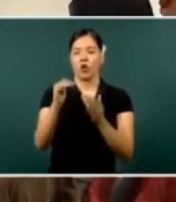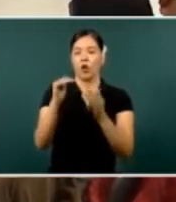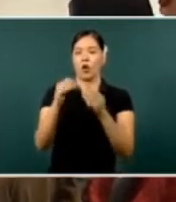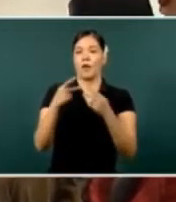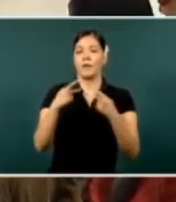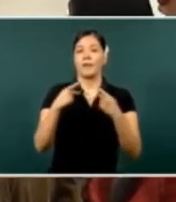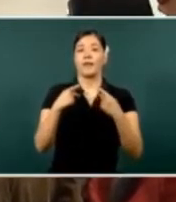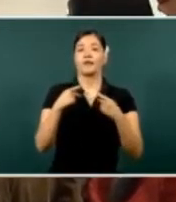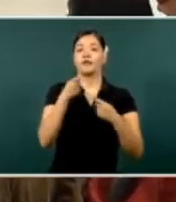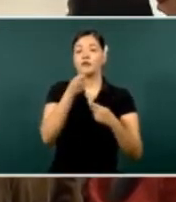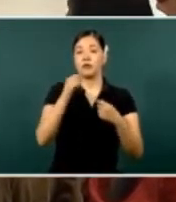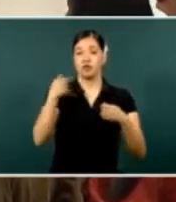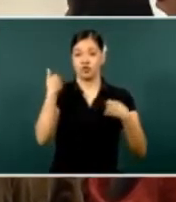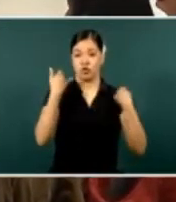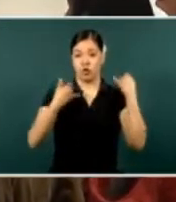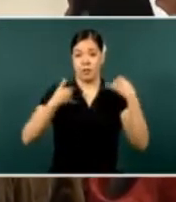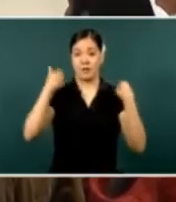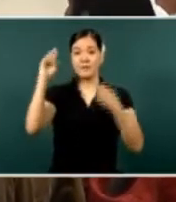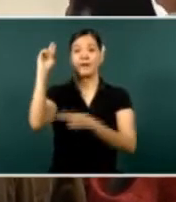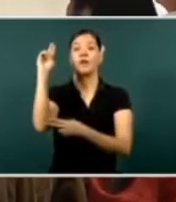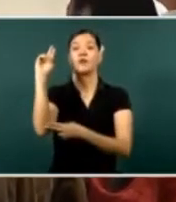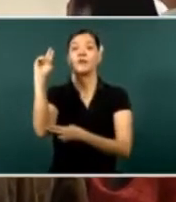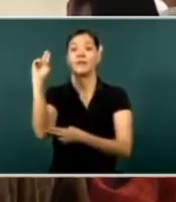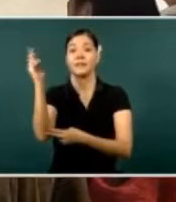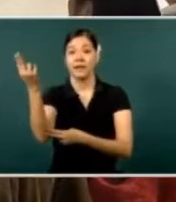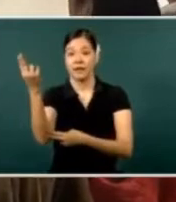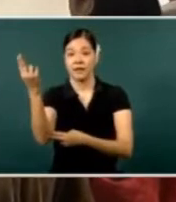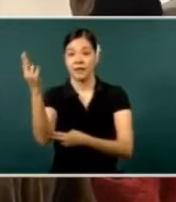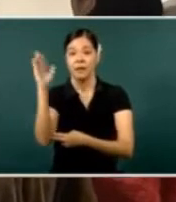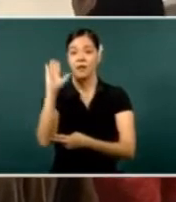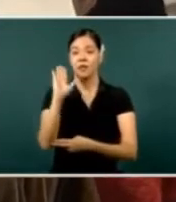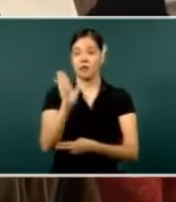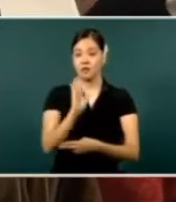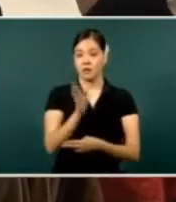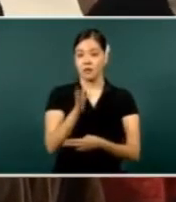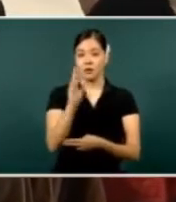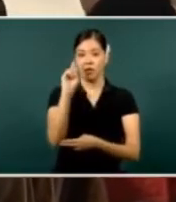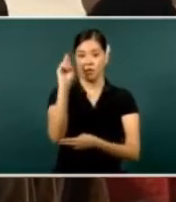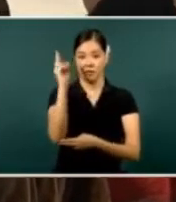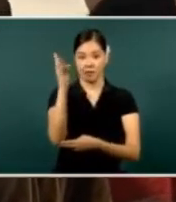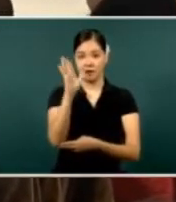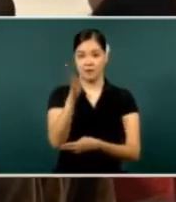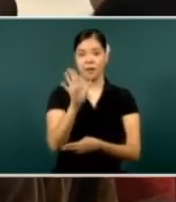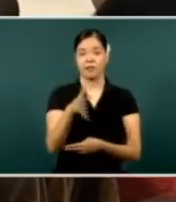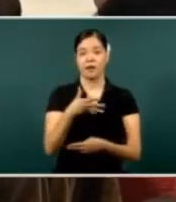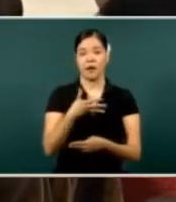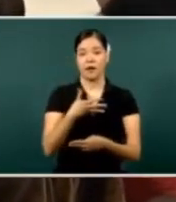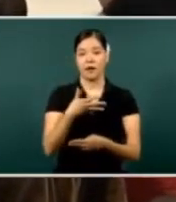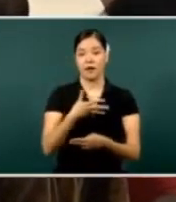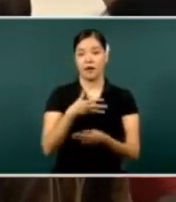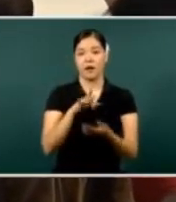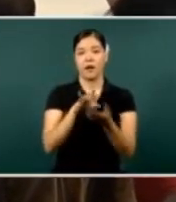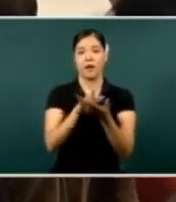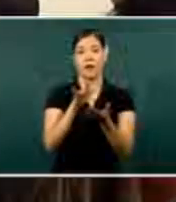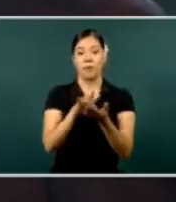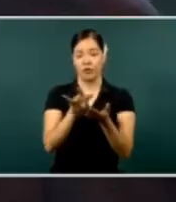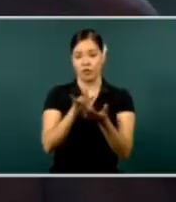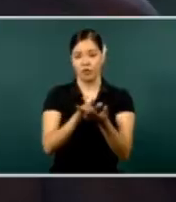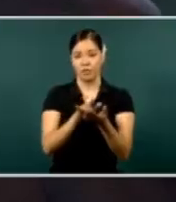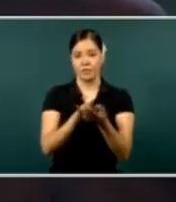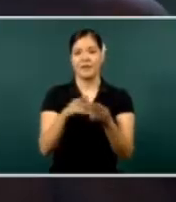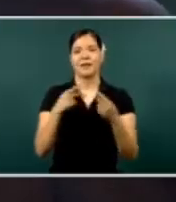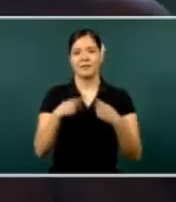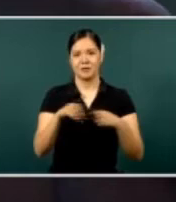Uh, I'm sorry, level, university level of families with,